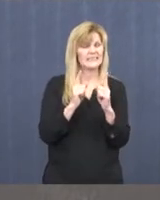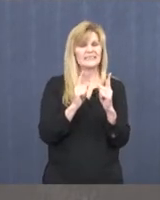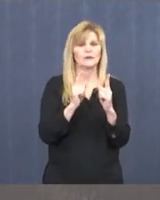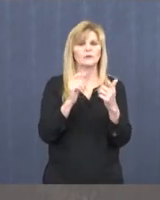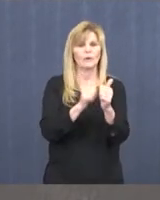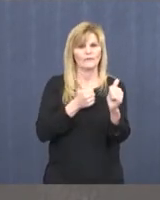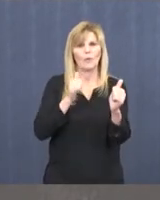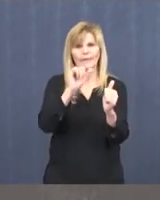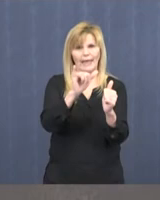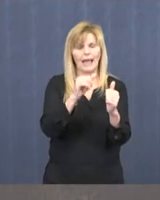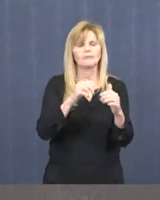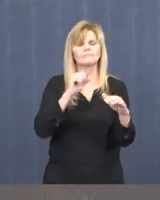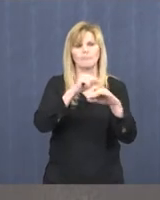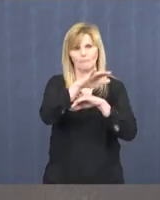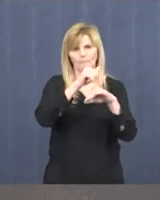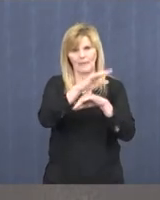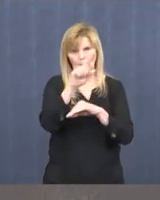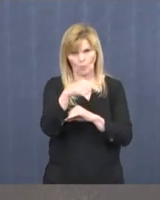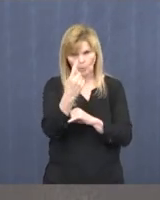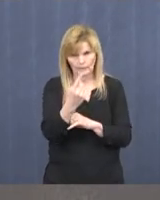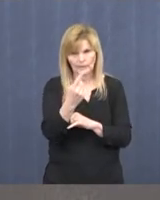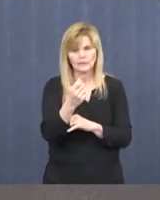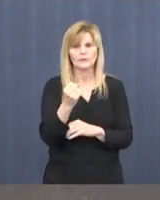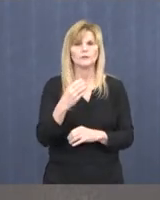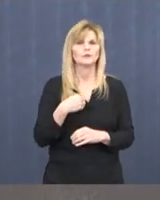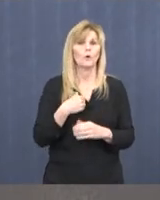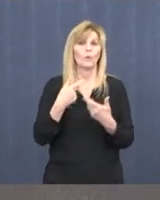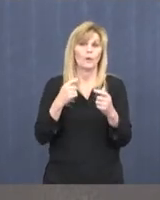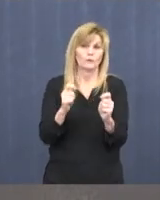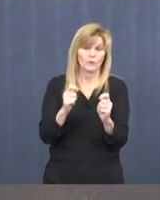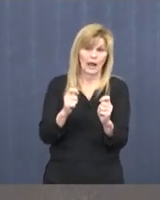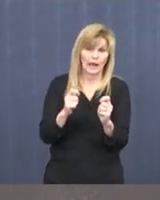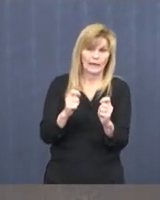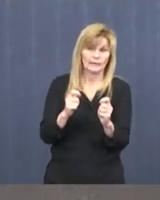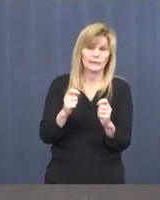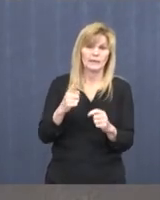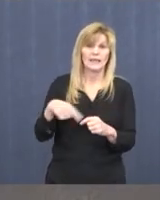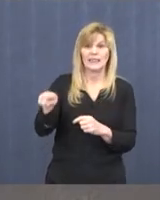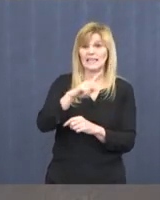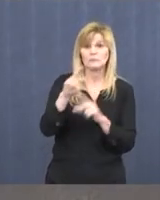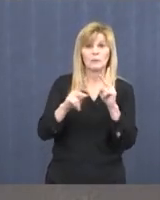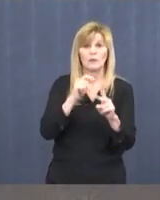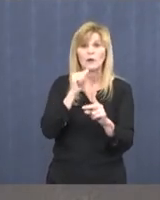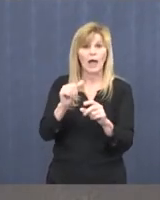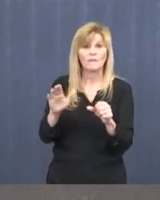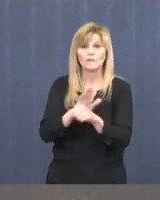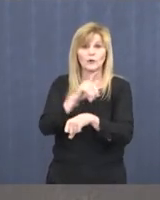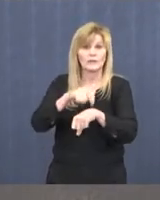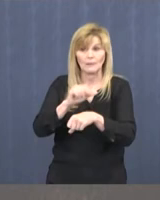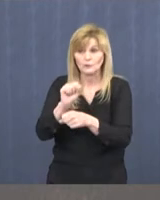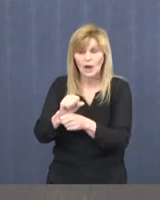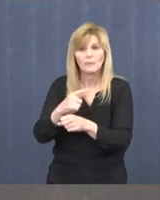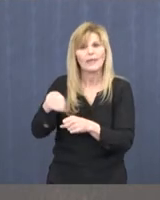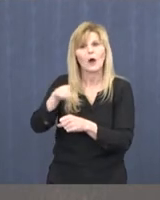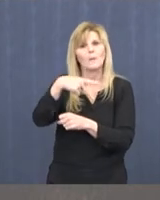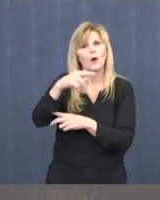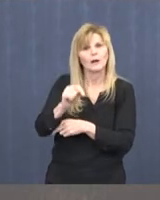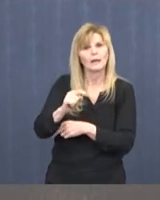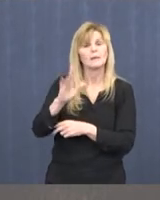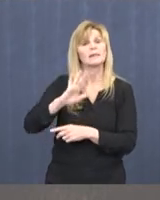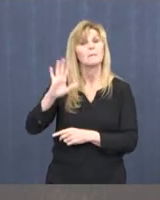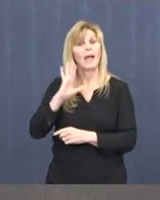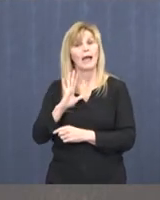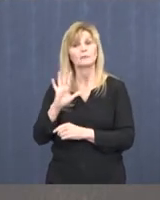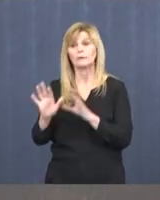To reinforce that, we've gone through what we can in terms of recruiting. These people aren't full-time position. They're all part-time folks. So the people that we tried to recruit in the past